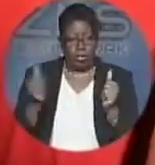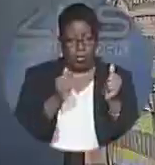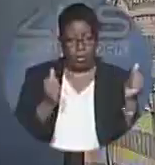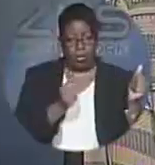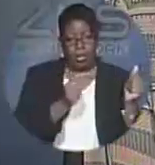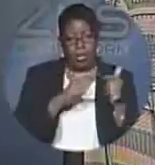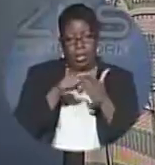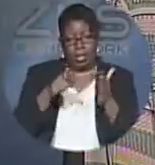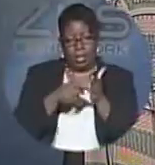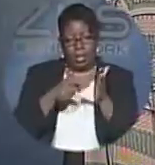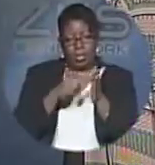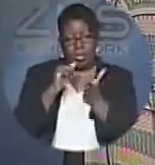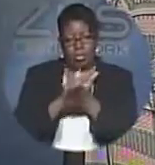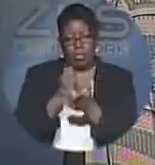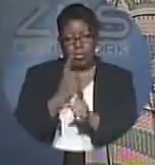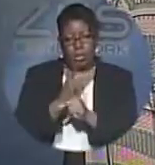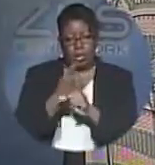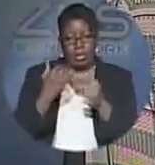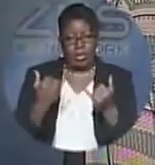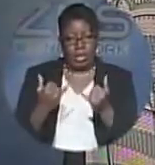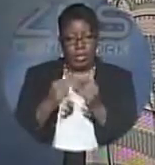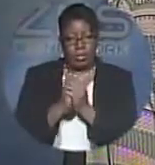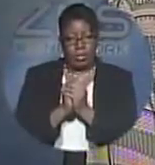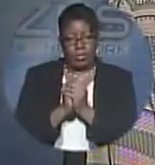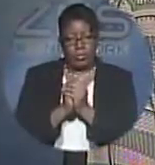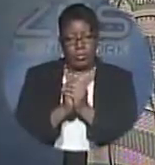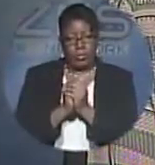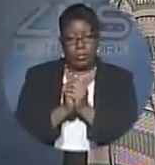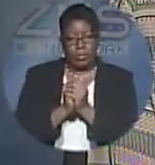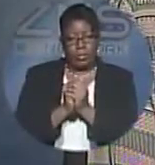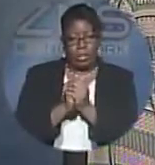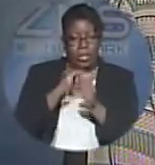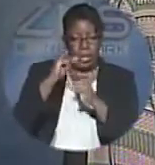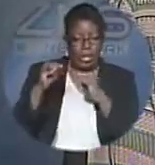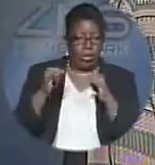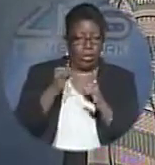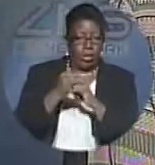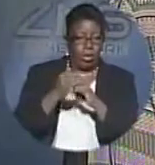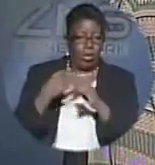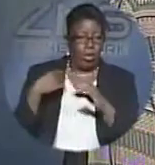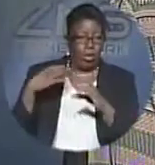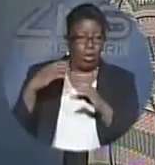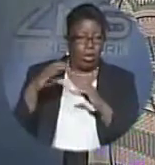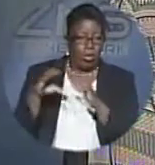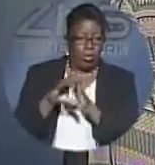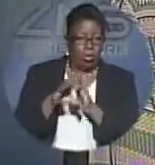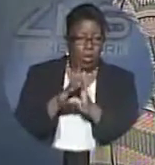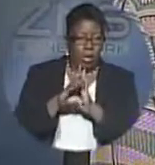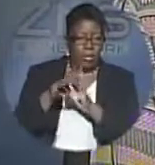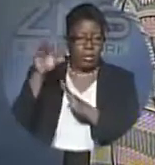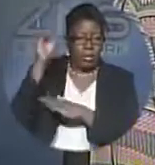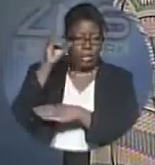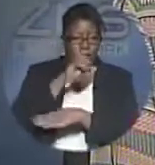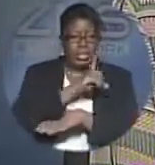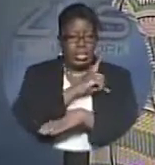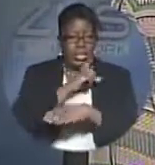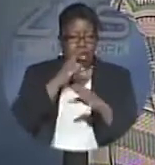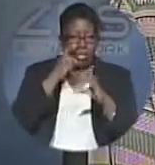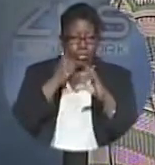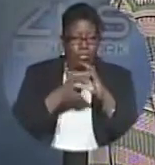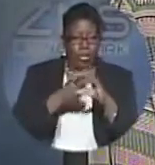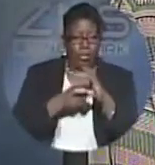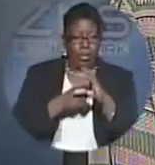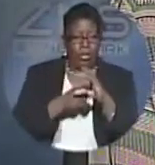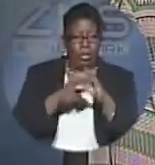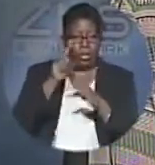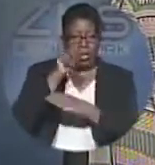time. Officer in charge of the Central Division and National Crime Prevention Director Superintendent Stephen Dean confirming to ZNS